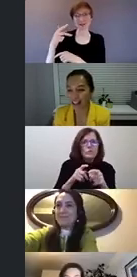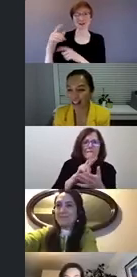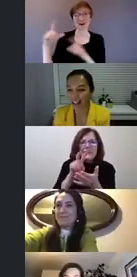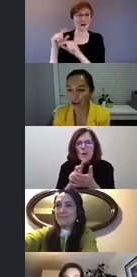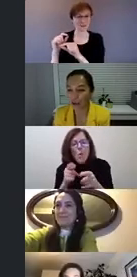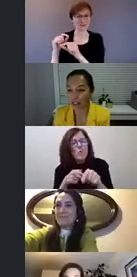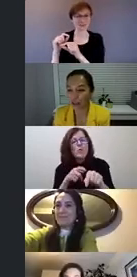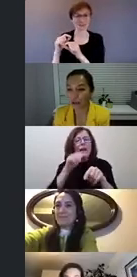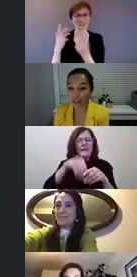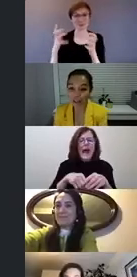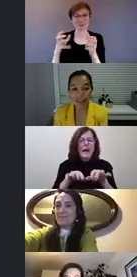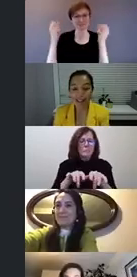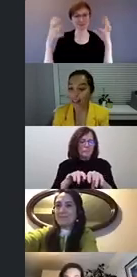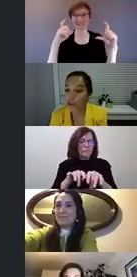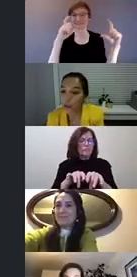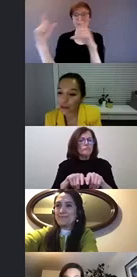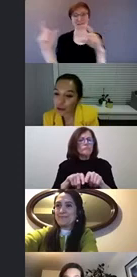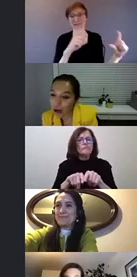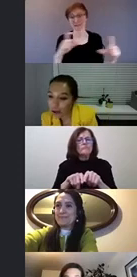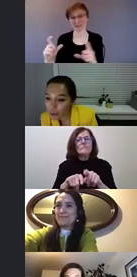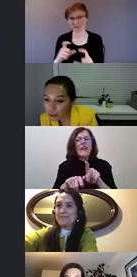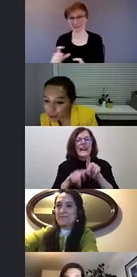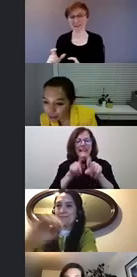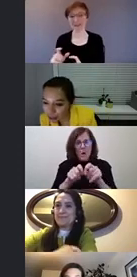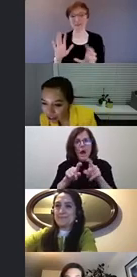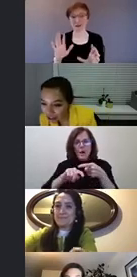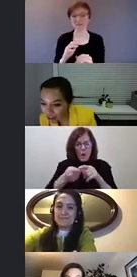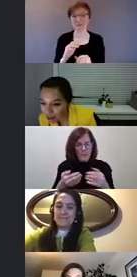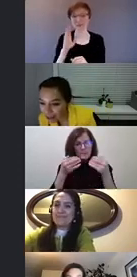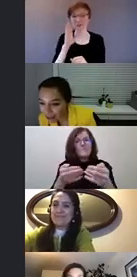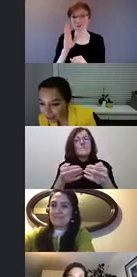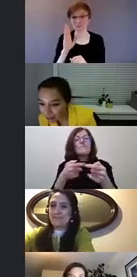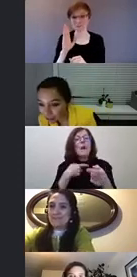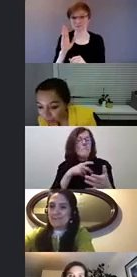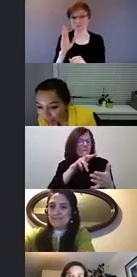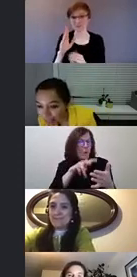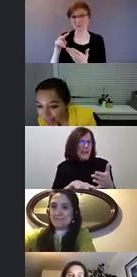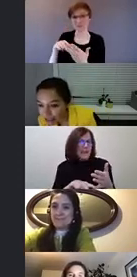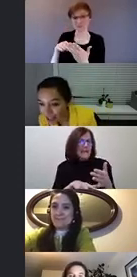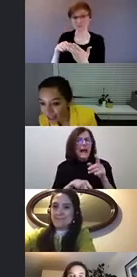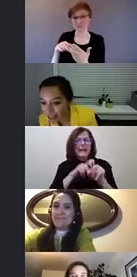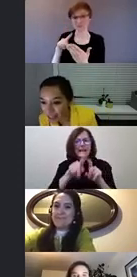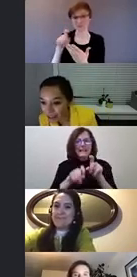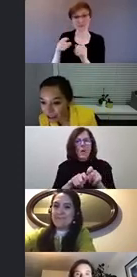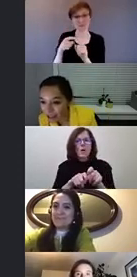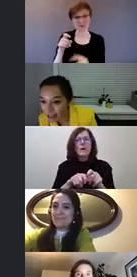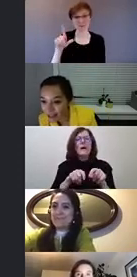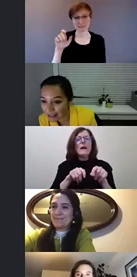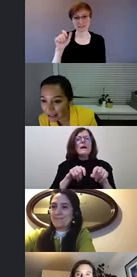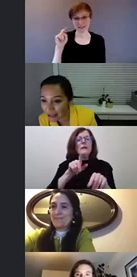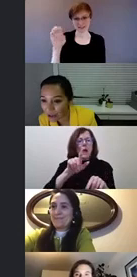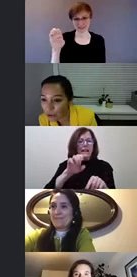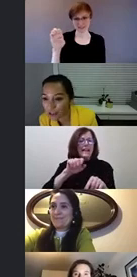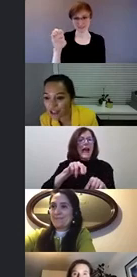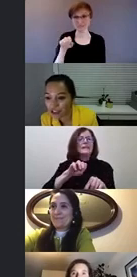on the chat, and we'll try to get this going. So I will read the question from Leanne in the chat. She says